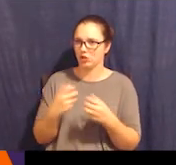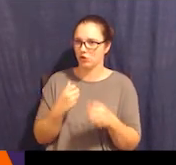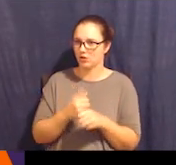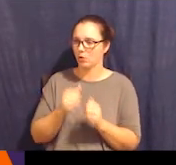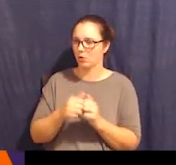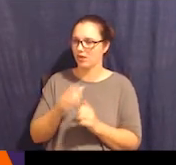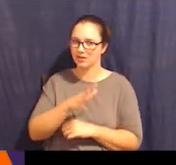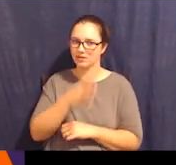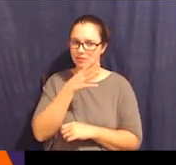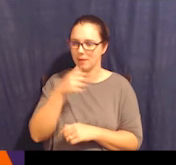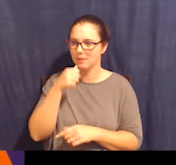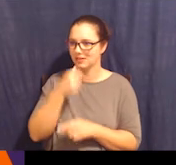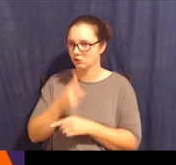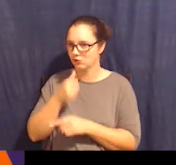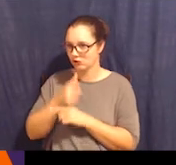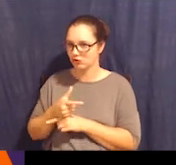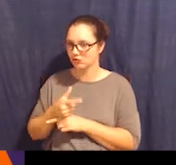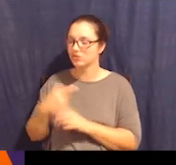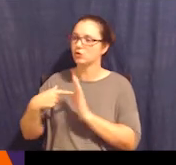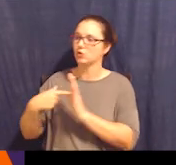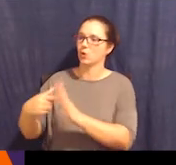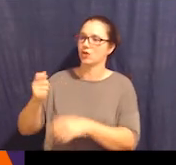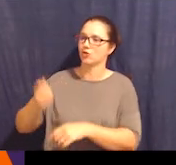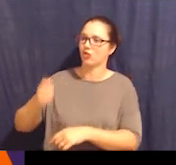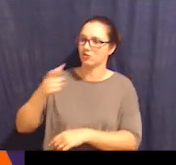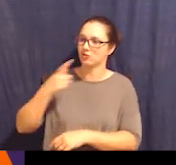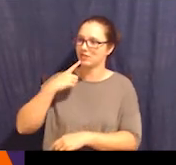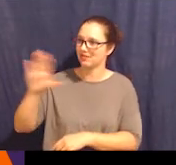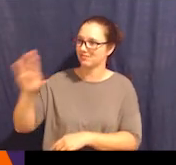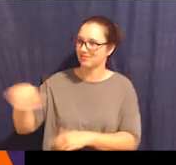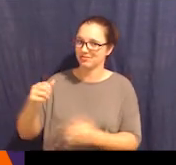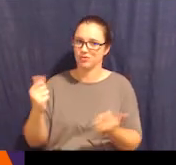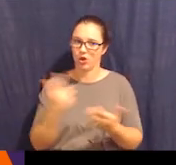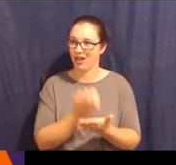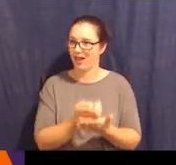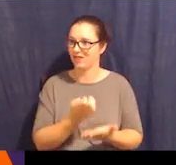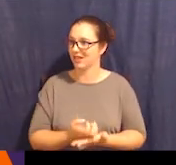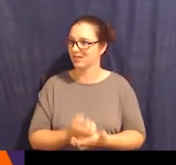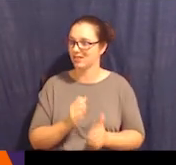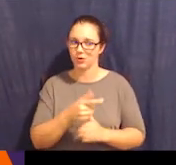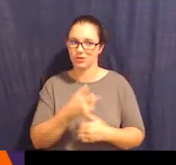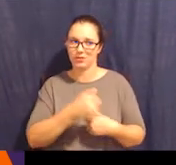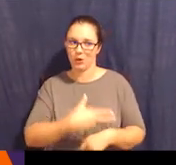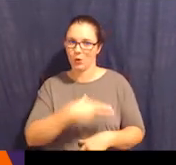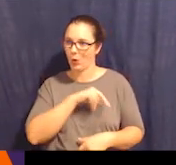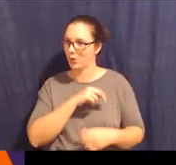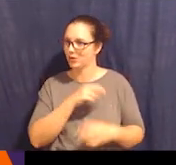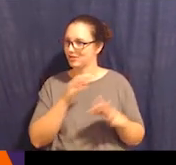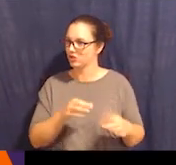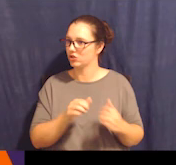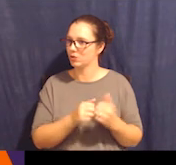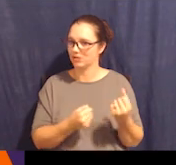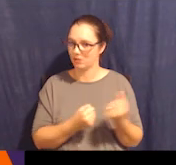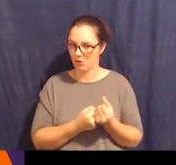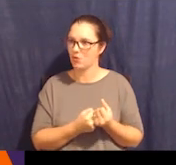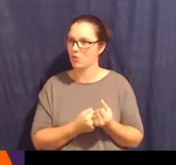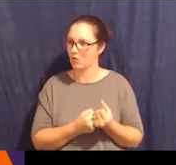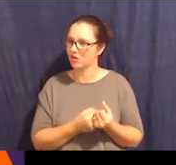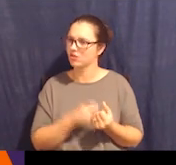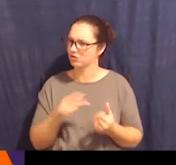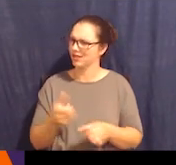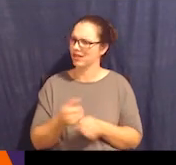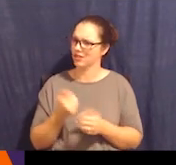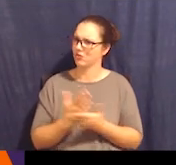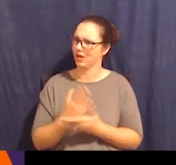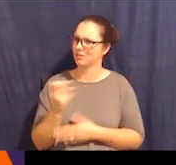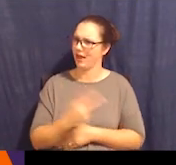here's all this evidence about how he's making his own decisions with support. He should get his rights back and the judge agreed. And you can read about Tyler's story in the Miami